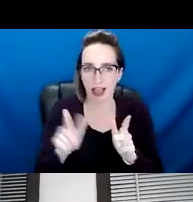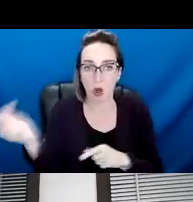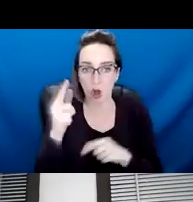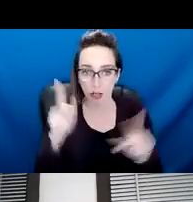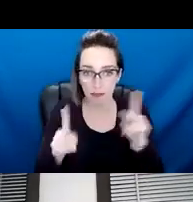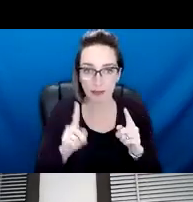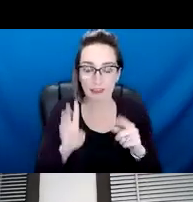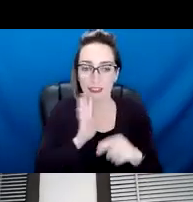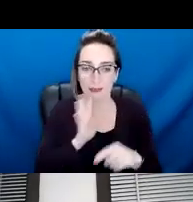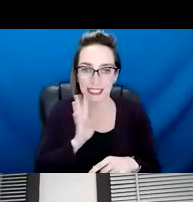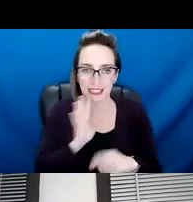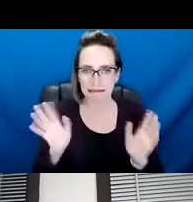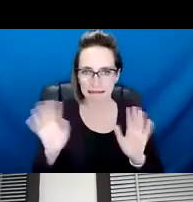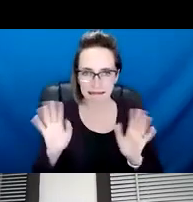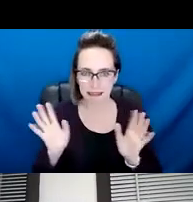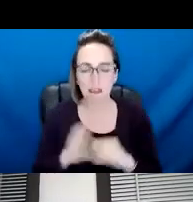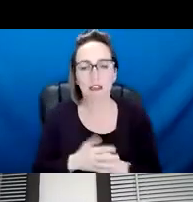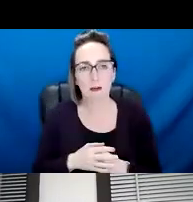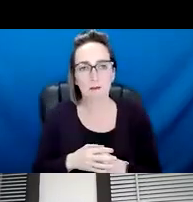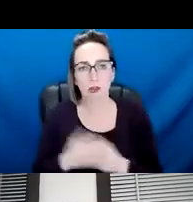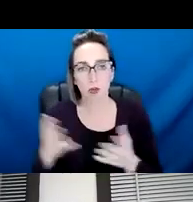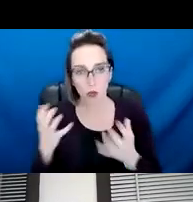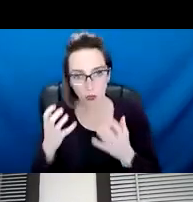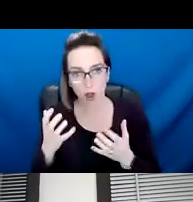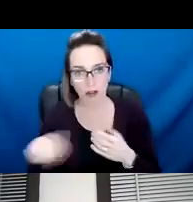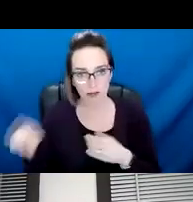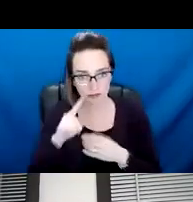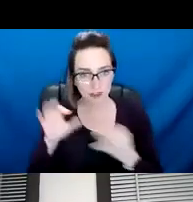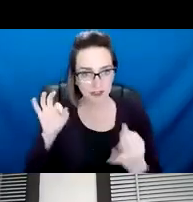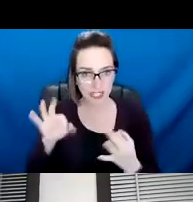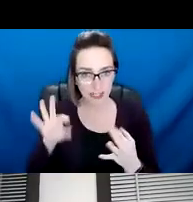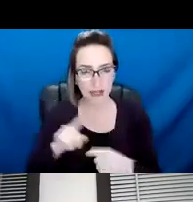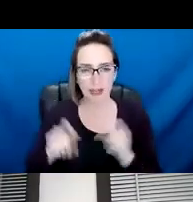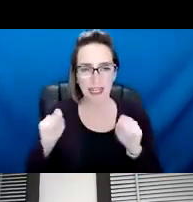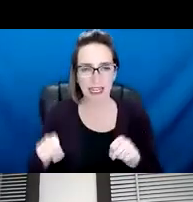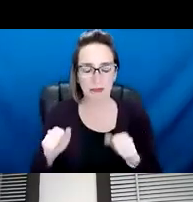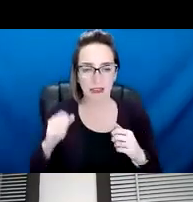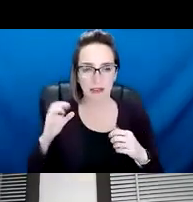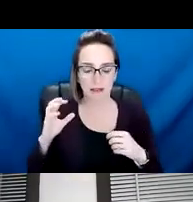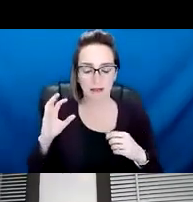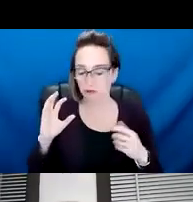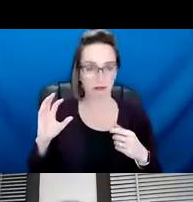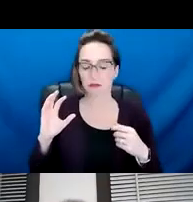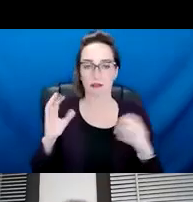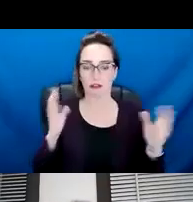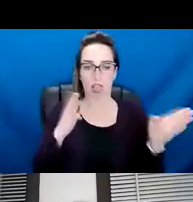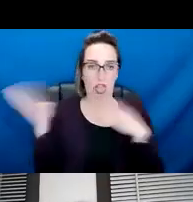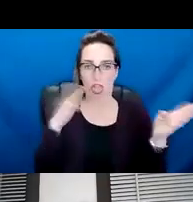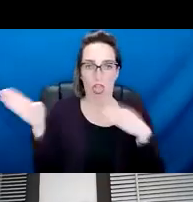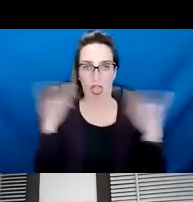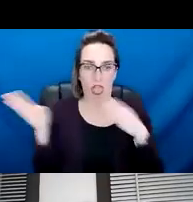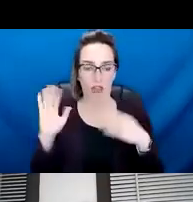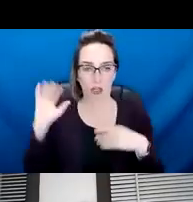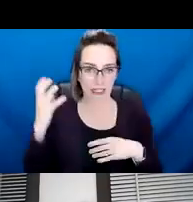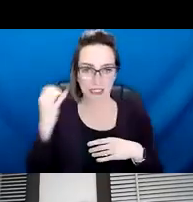allow folks to have the opportunity to engage, um, but it can get a little crazy, um, if everyone was able to